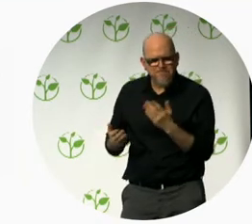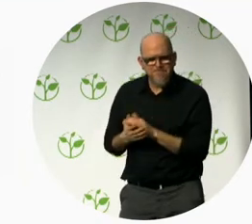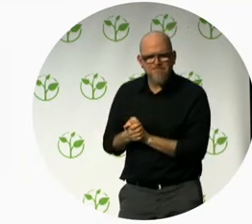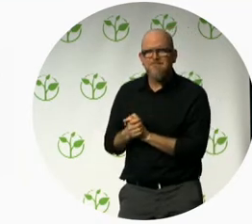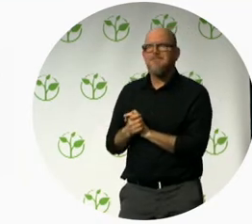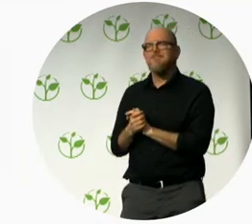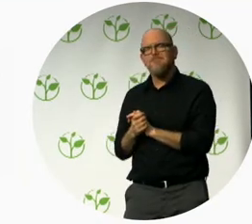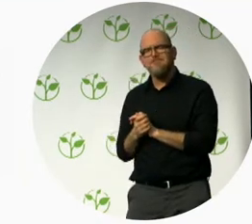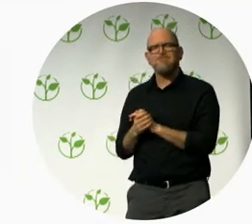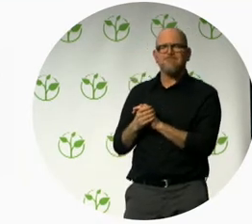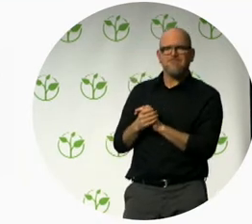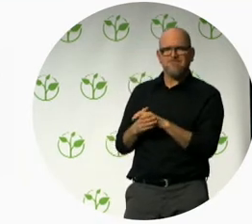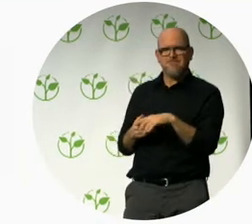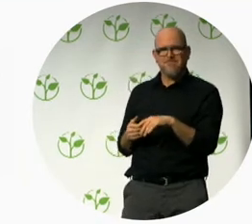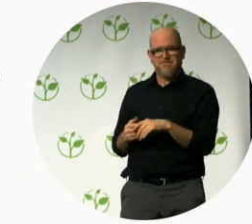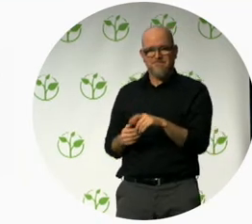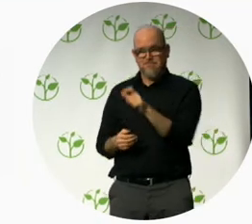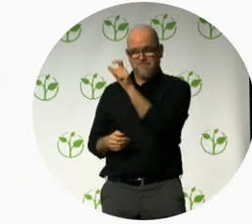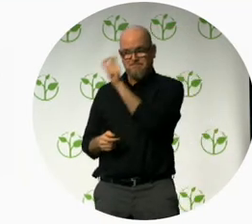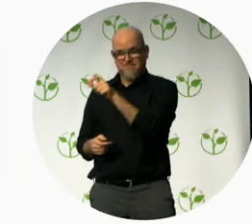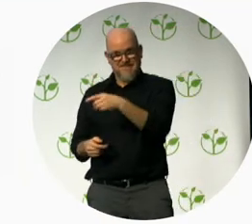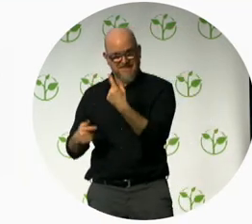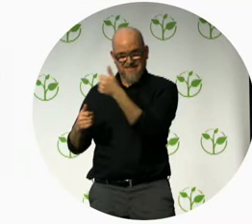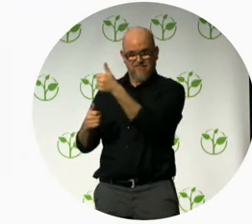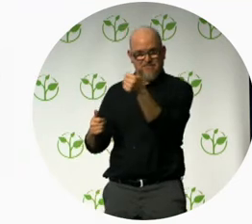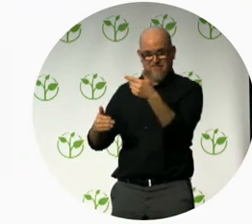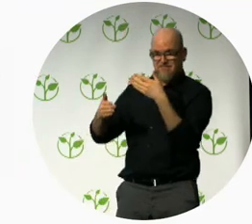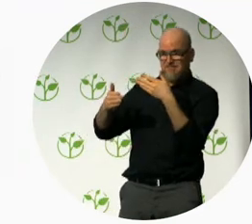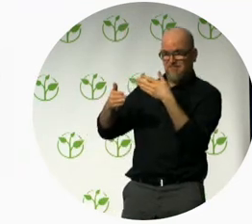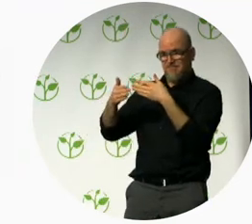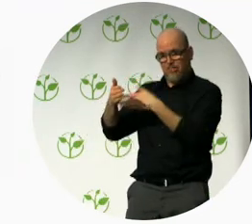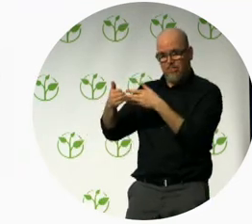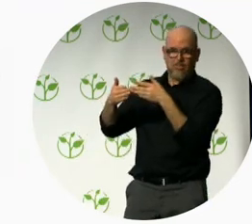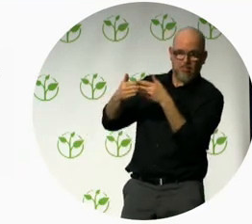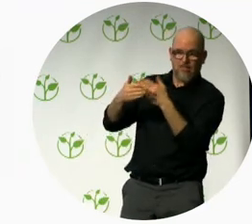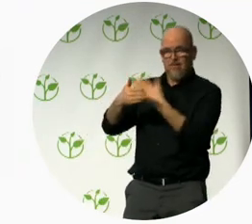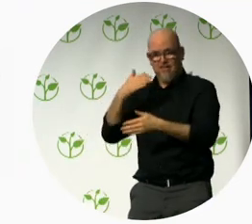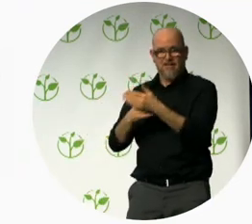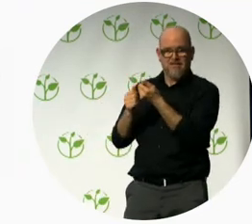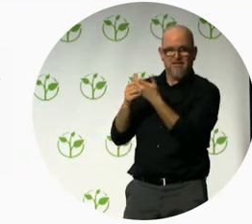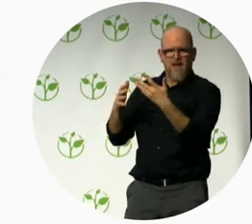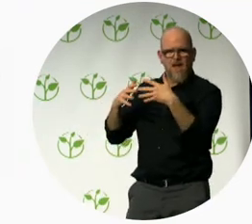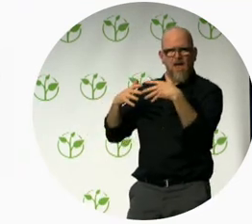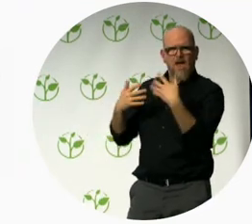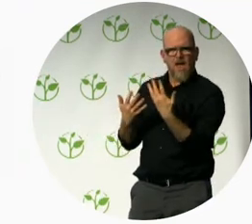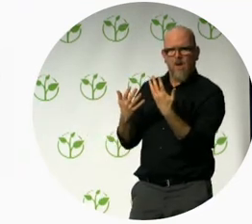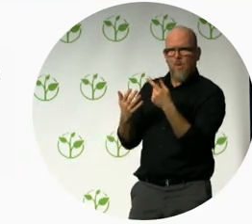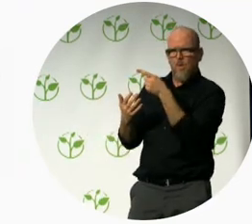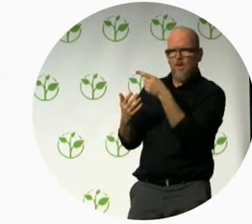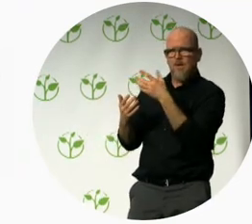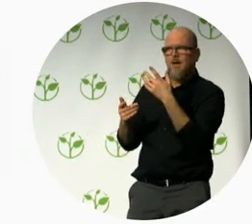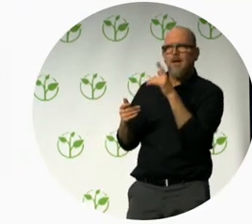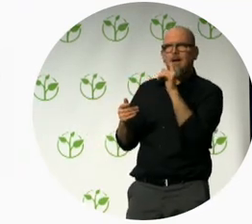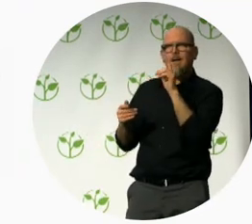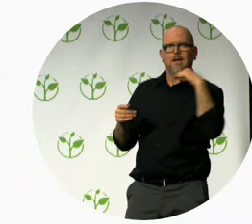users, improve organizations' image, avoiding risk of lawsuits and shaming,